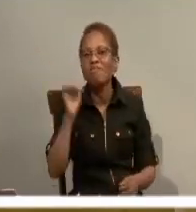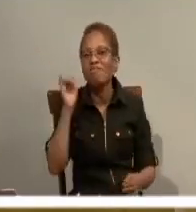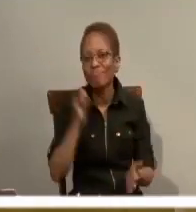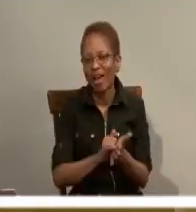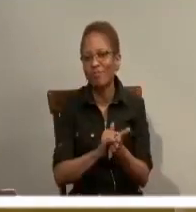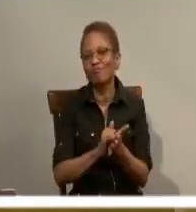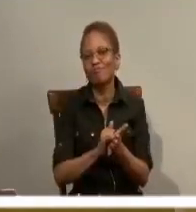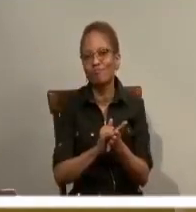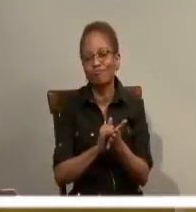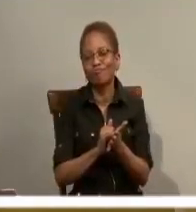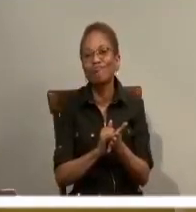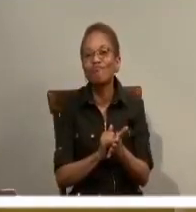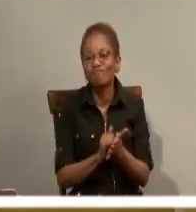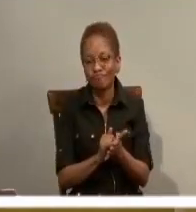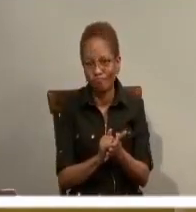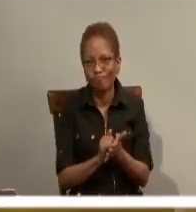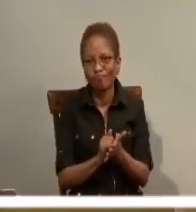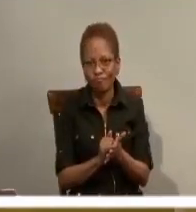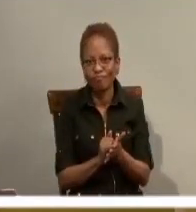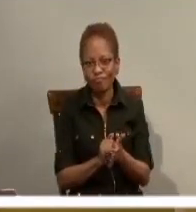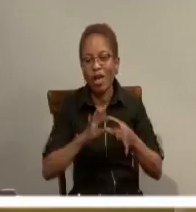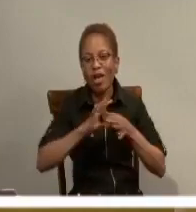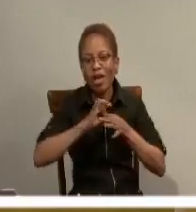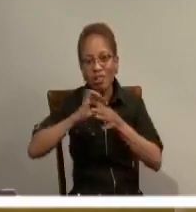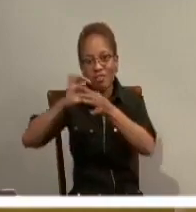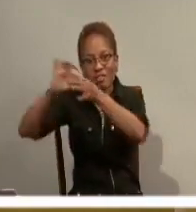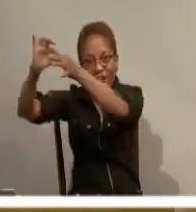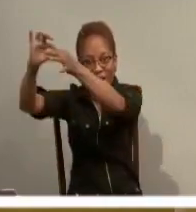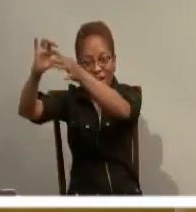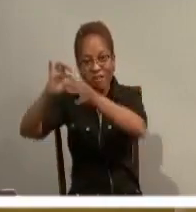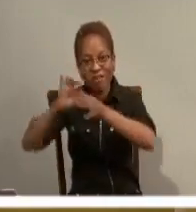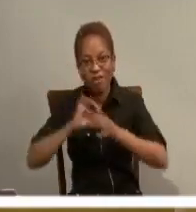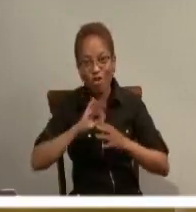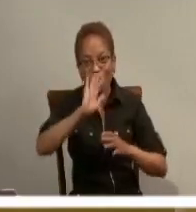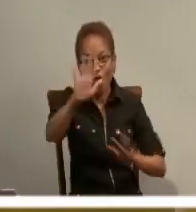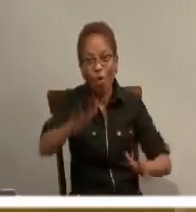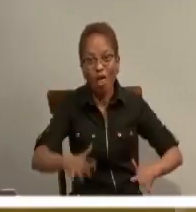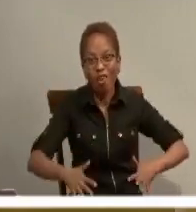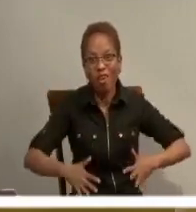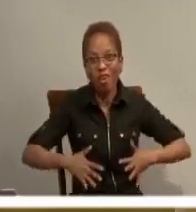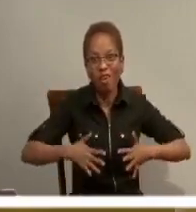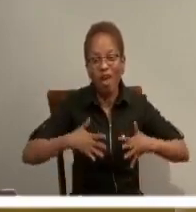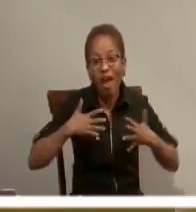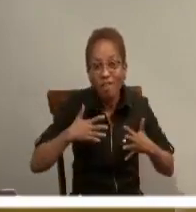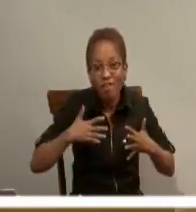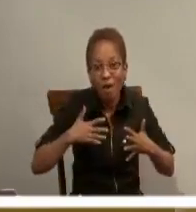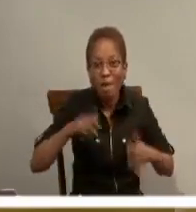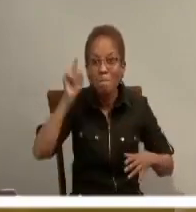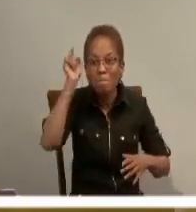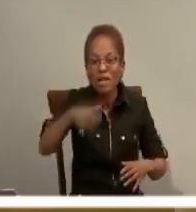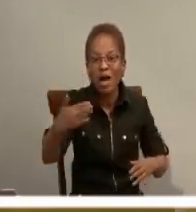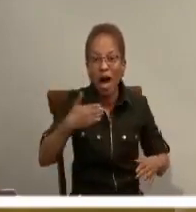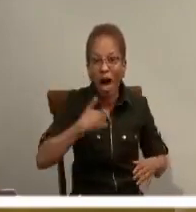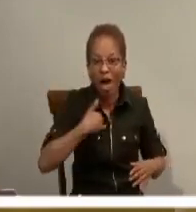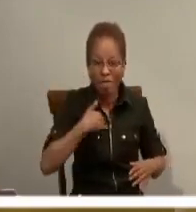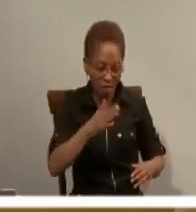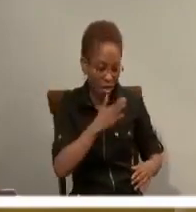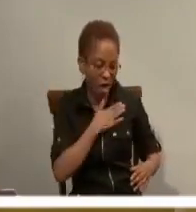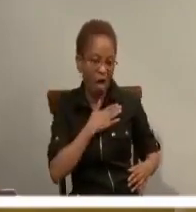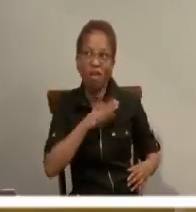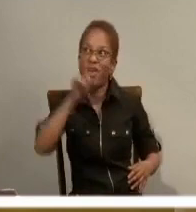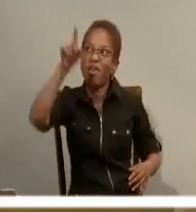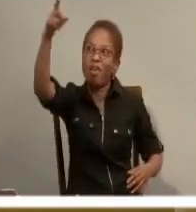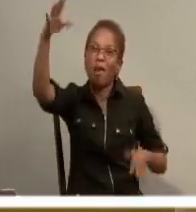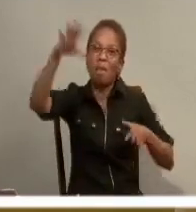his child, unless that is the rock foundation of your life, you and him and the eternal